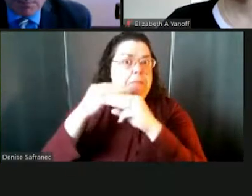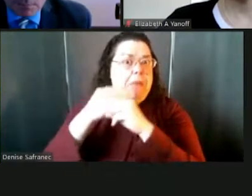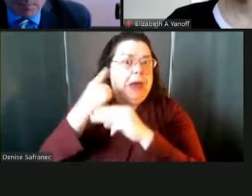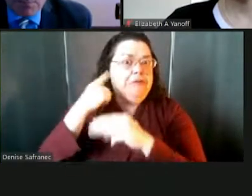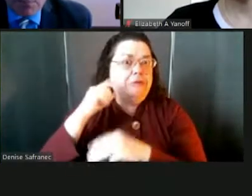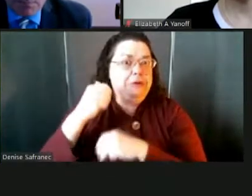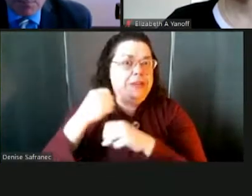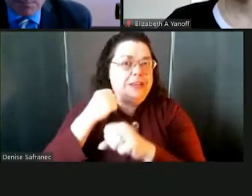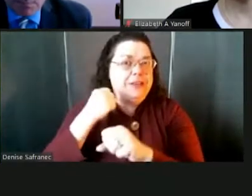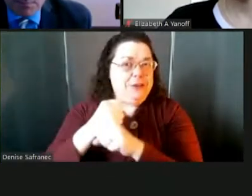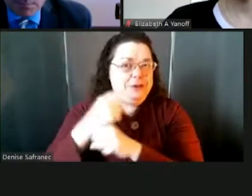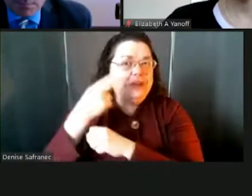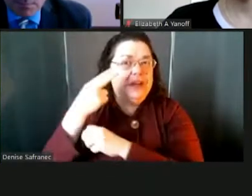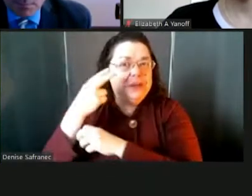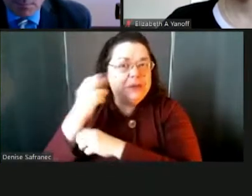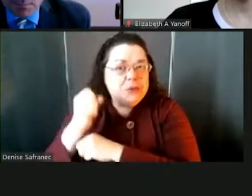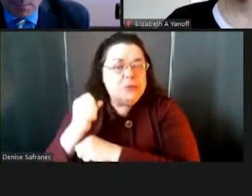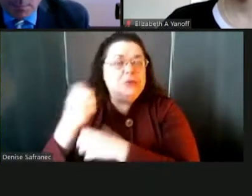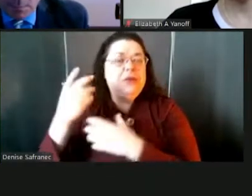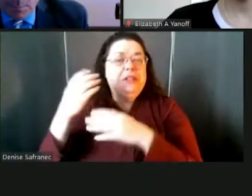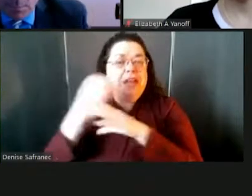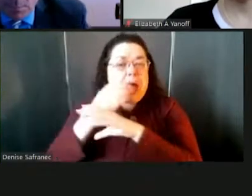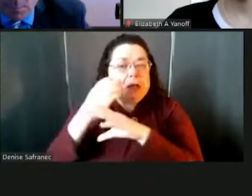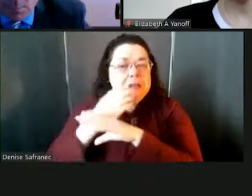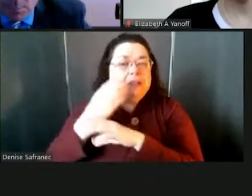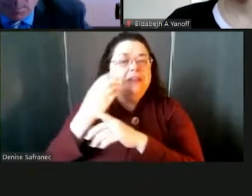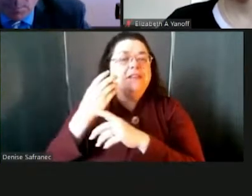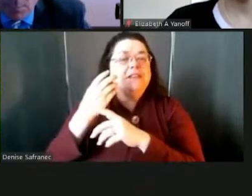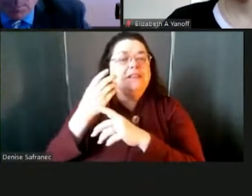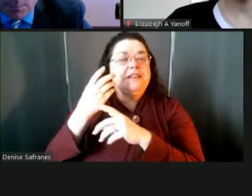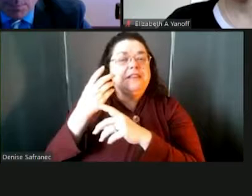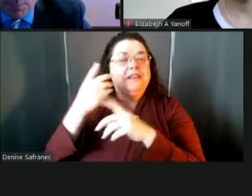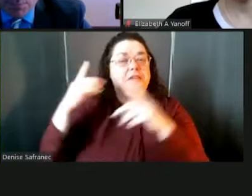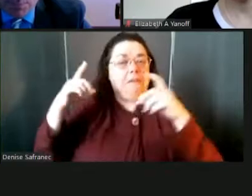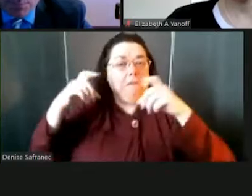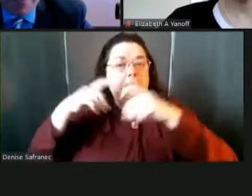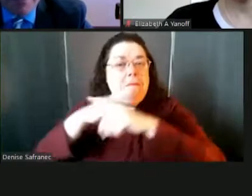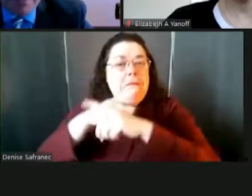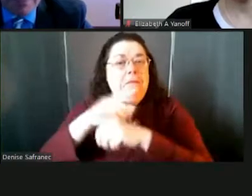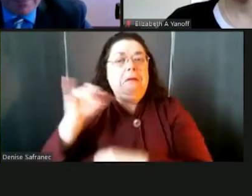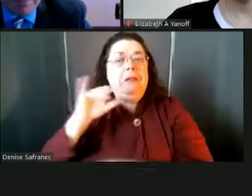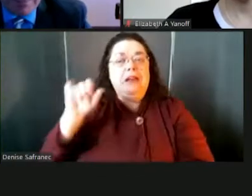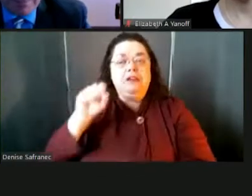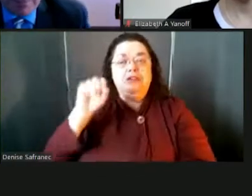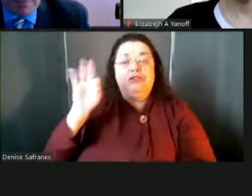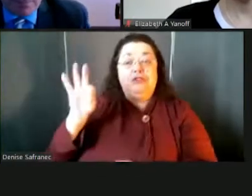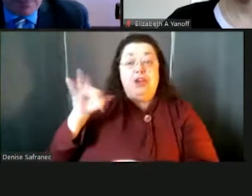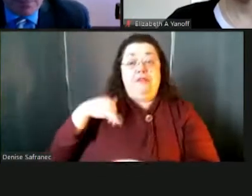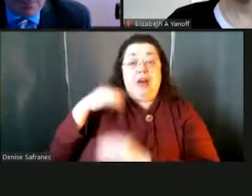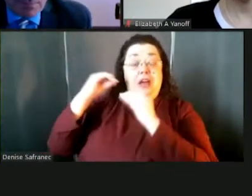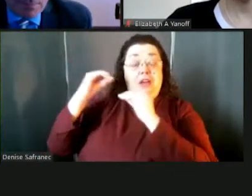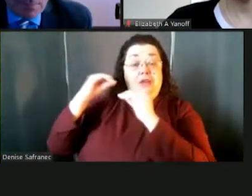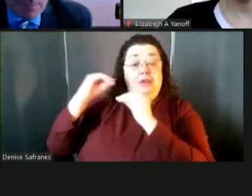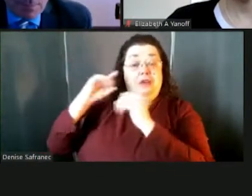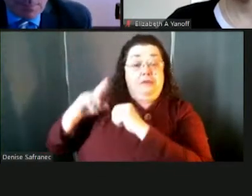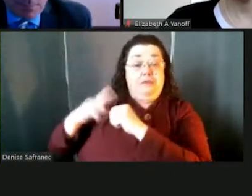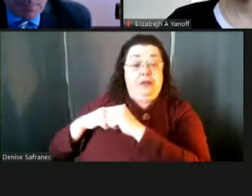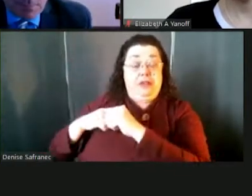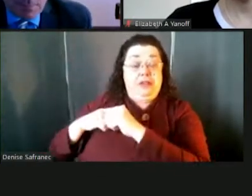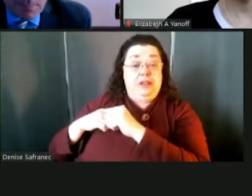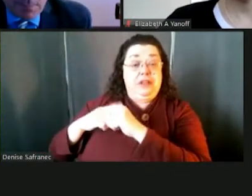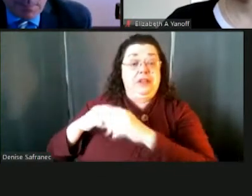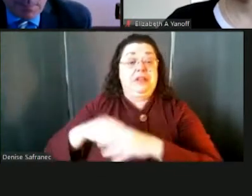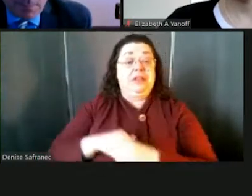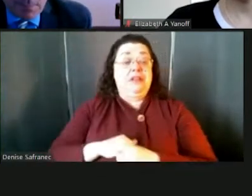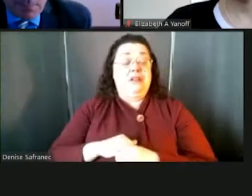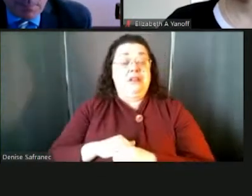school math, calculus, pre-calculus, those kind of things. Like my friend Jeff, a friend and colleague, I was